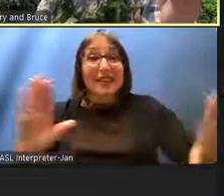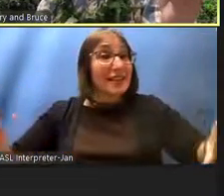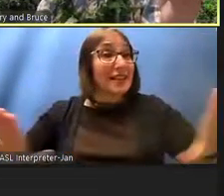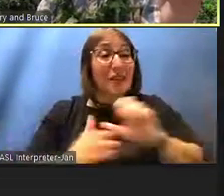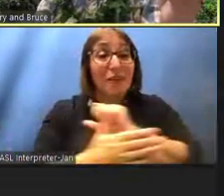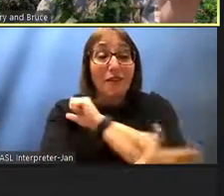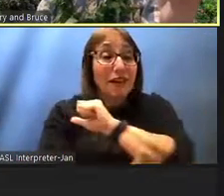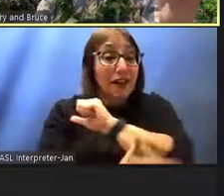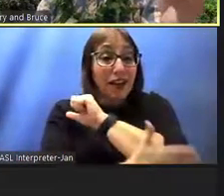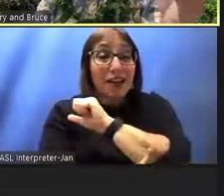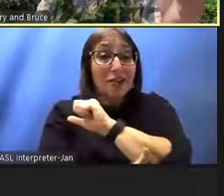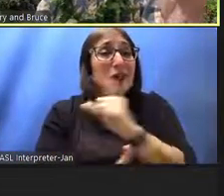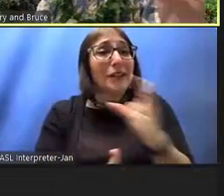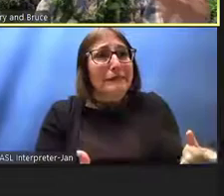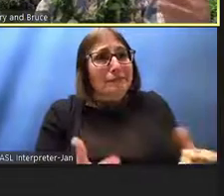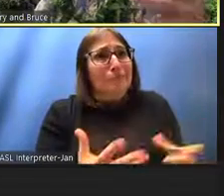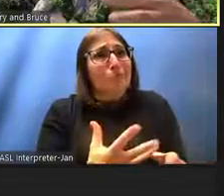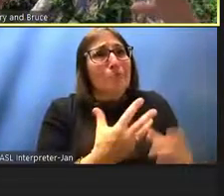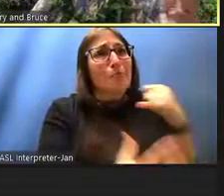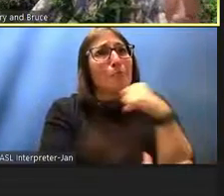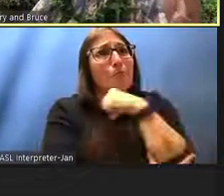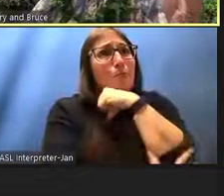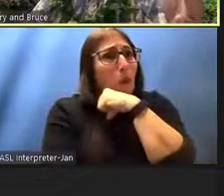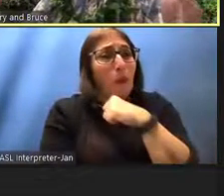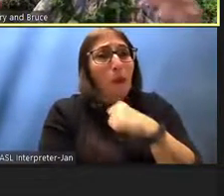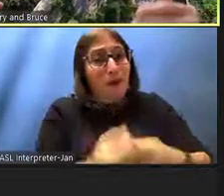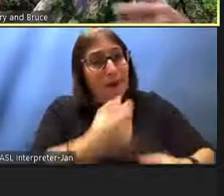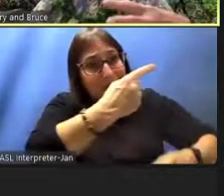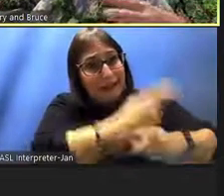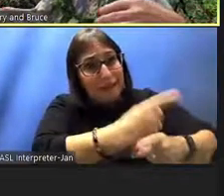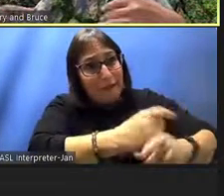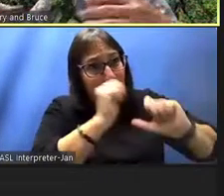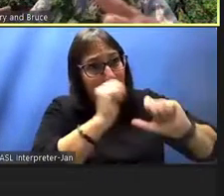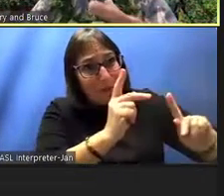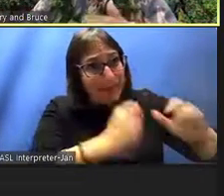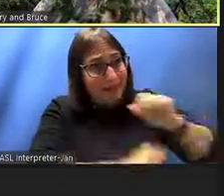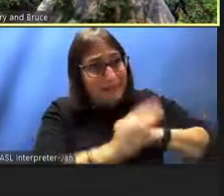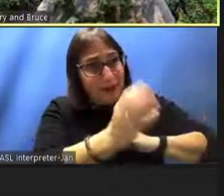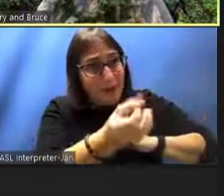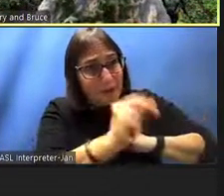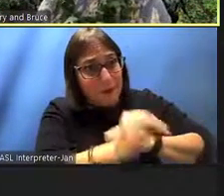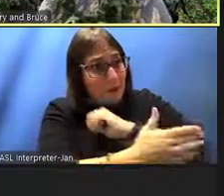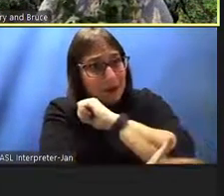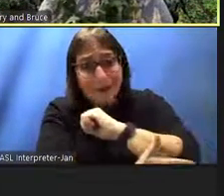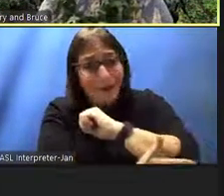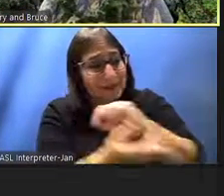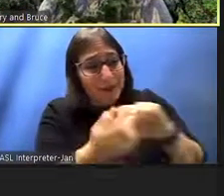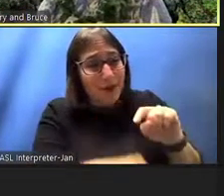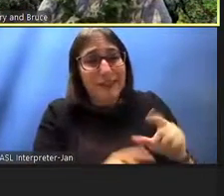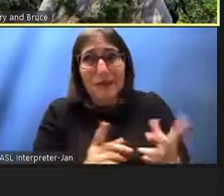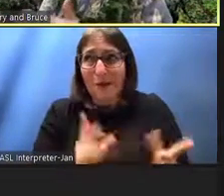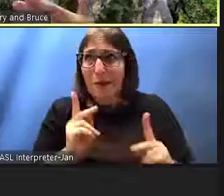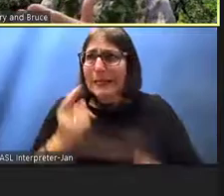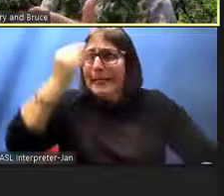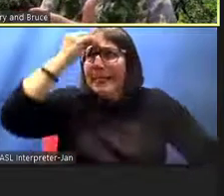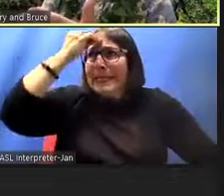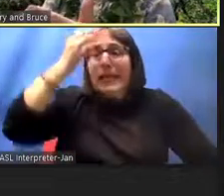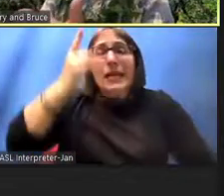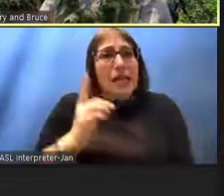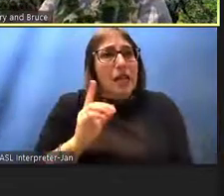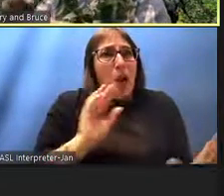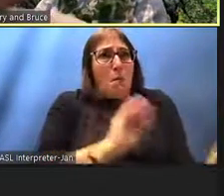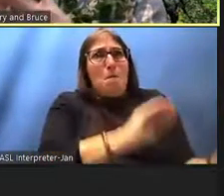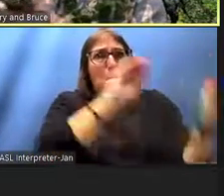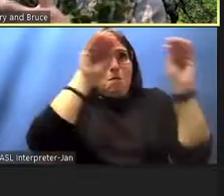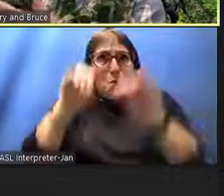were in poverty and could not take care of their own people and this is a way of having their people find a livelihood